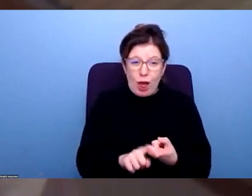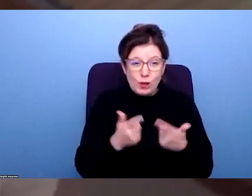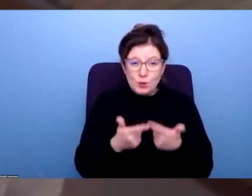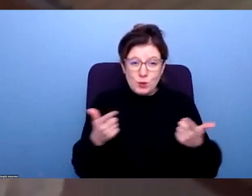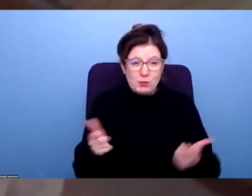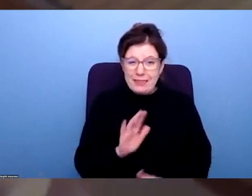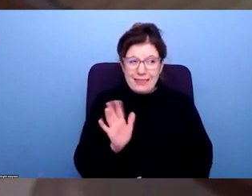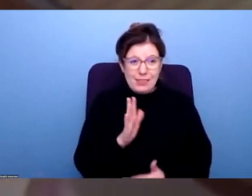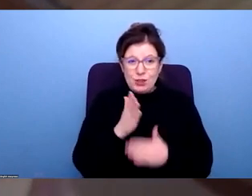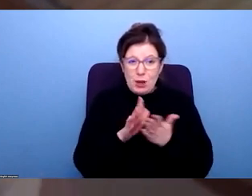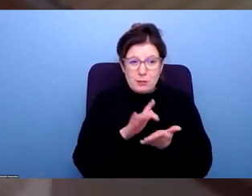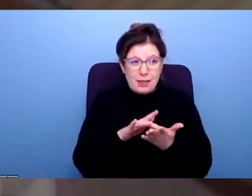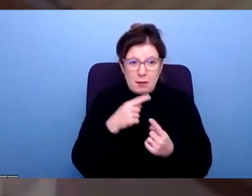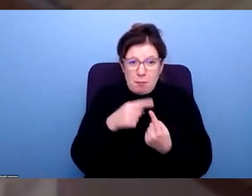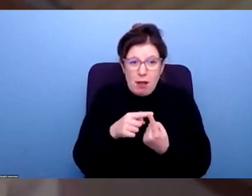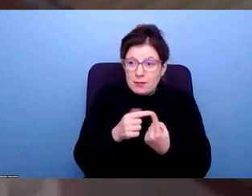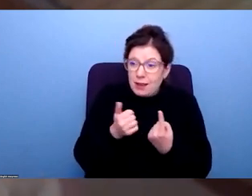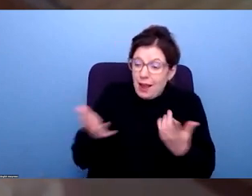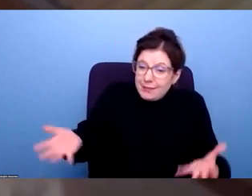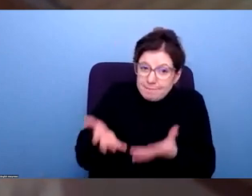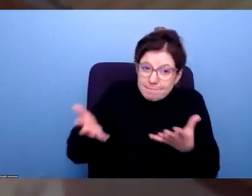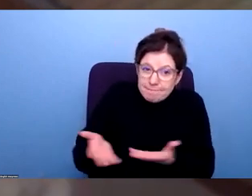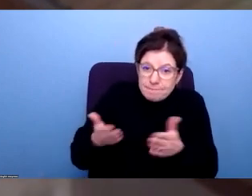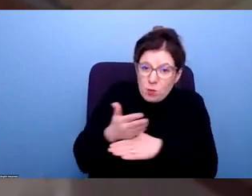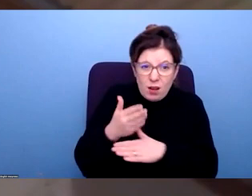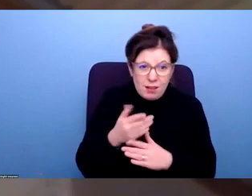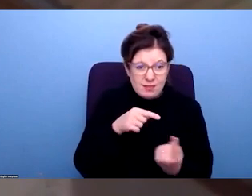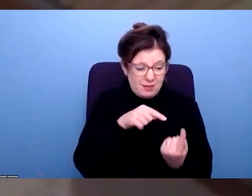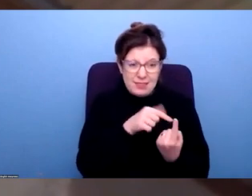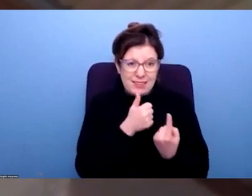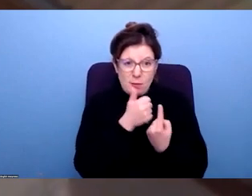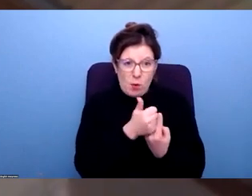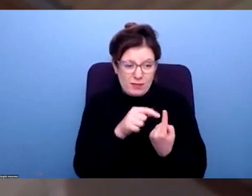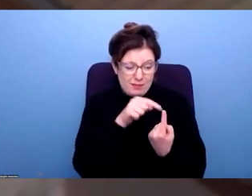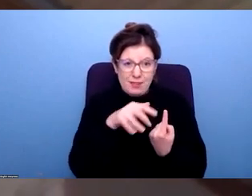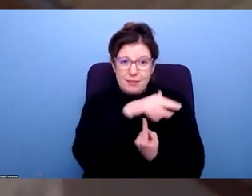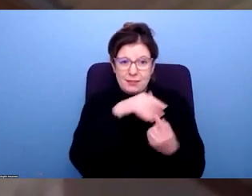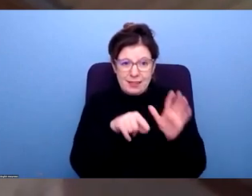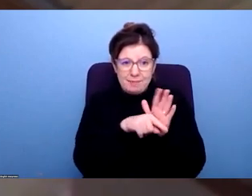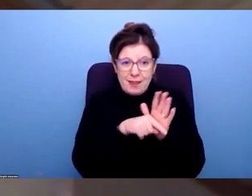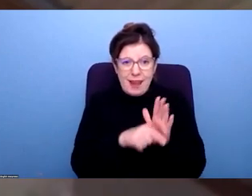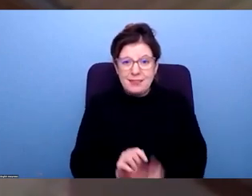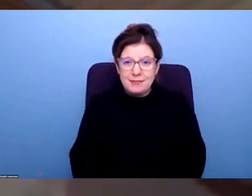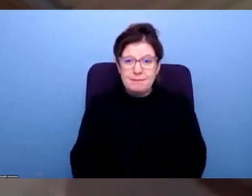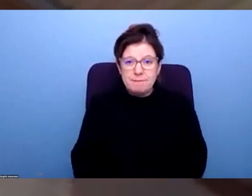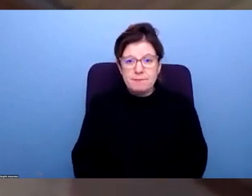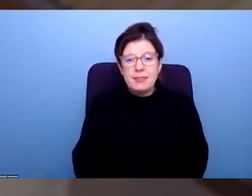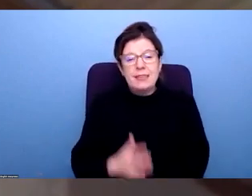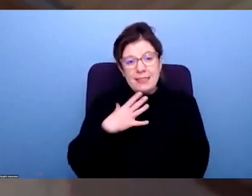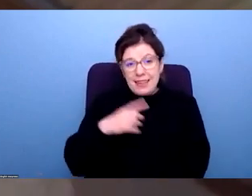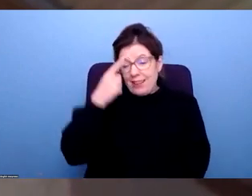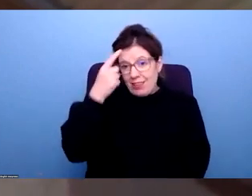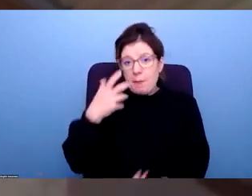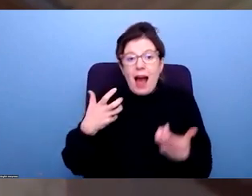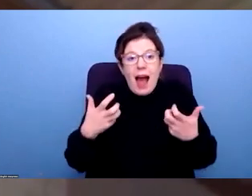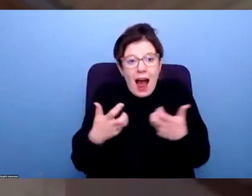a very supportive environment for supporting people to prepare for and return to work. We need to be thinking much more about how we